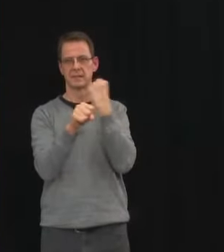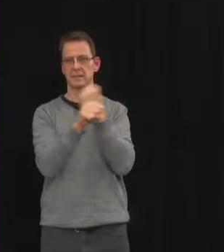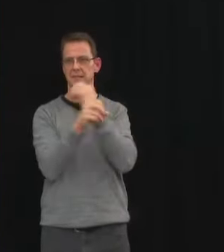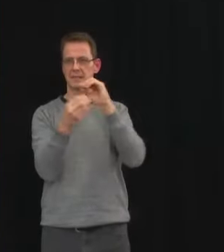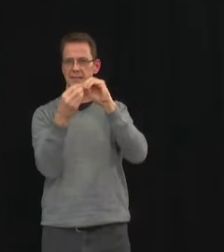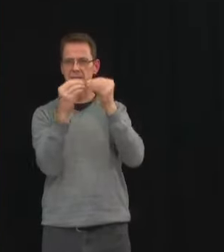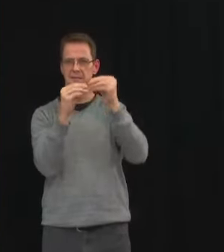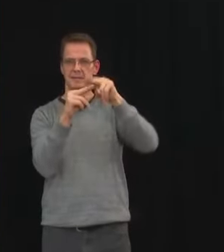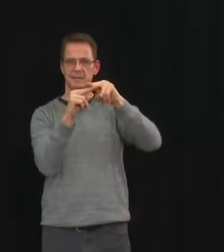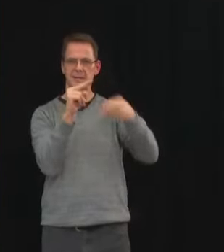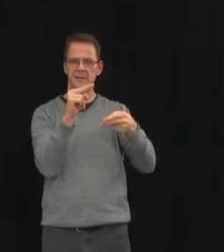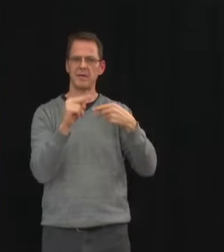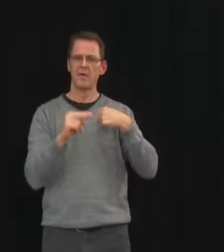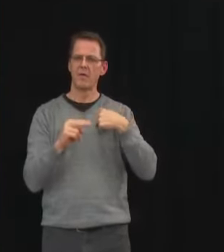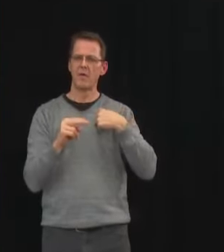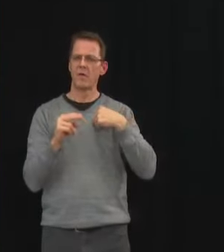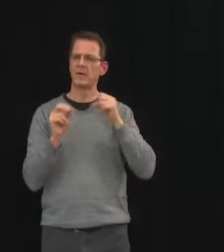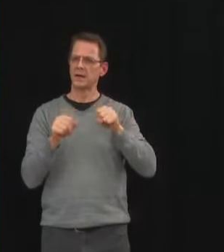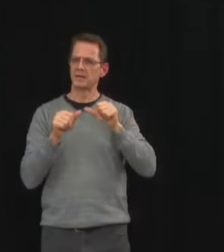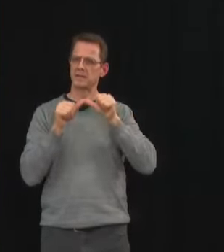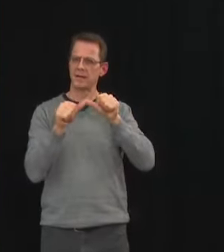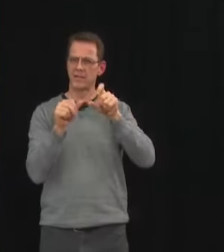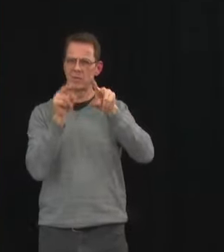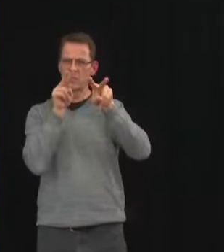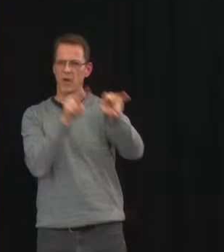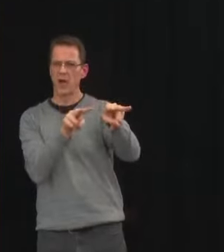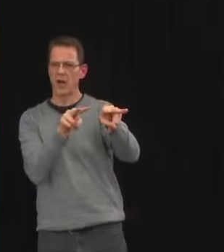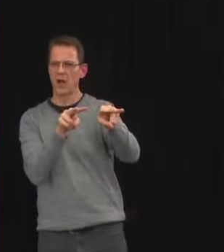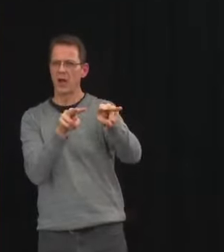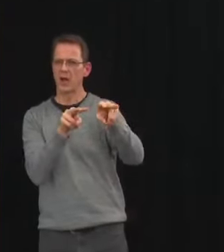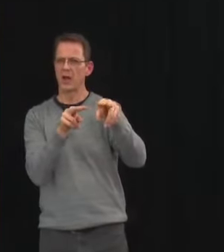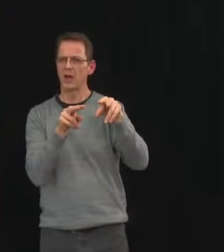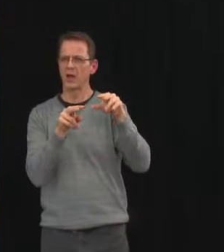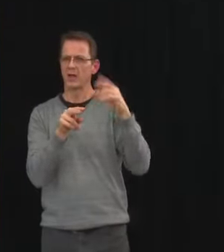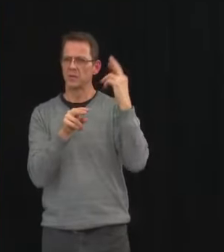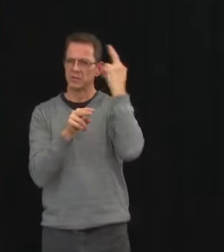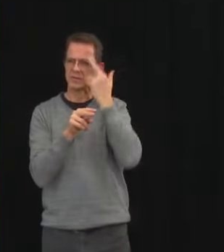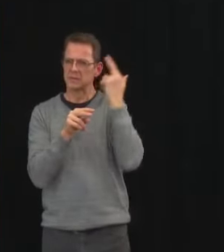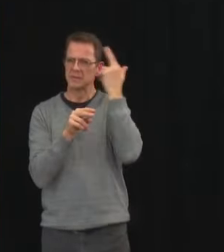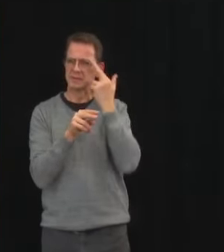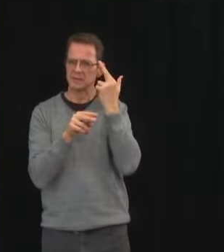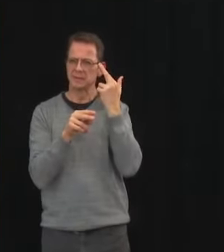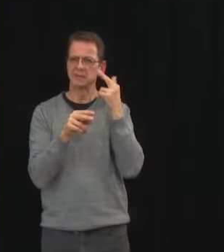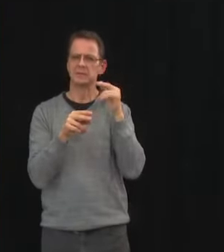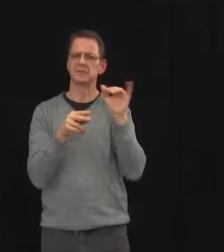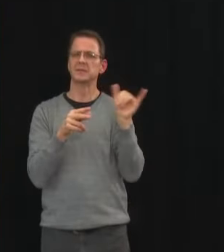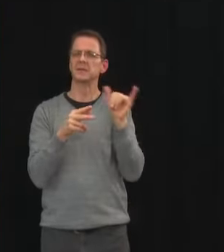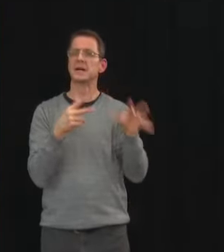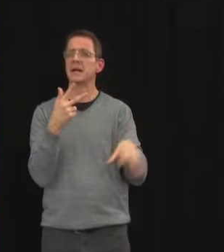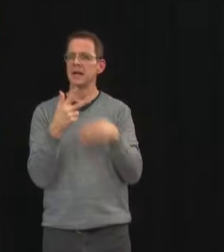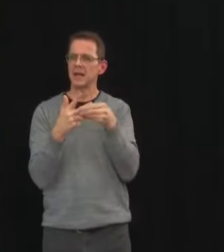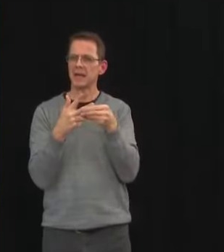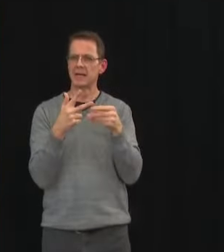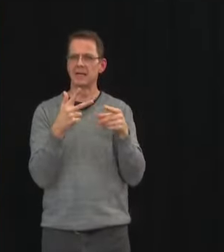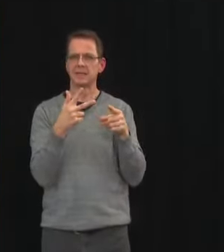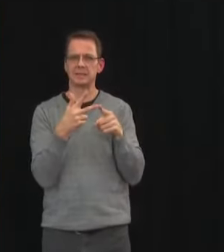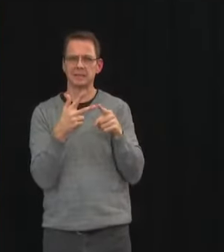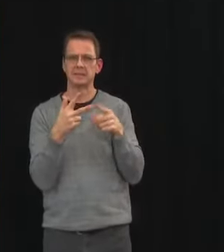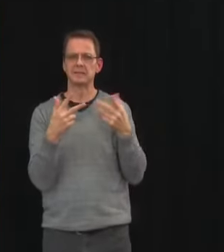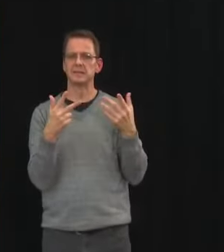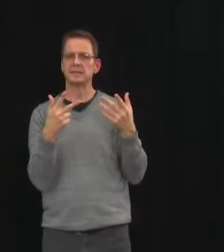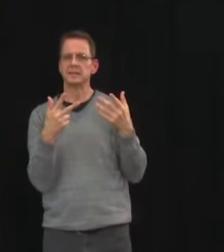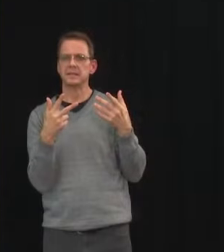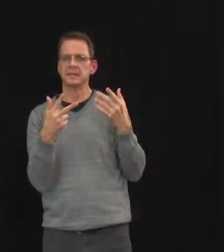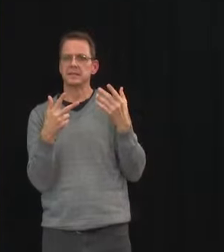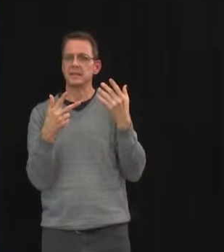additional steps uh within uh these the phase 2. But given the recent plateauing